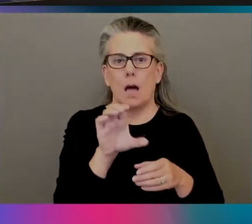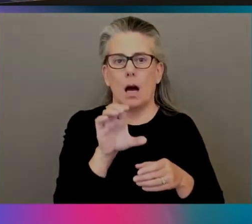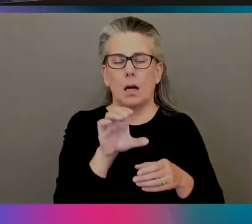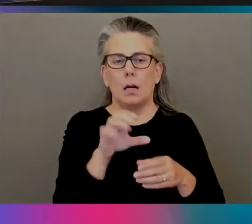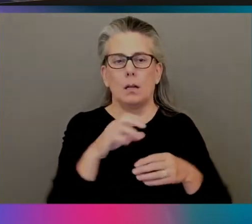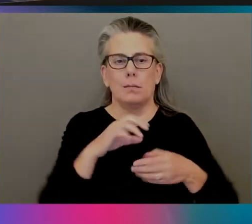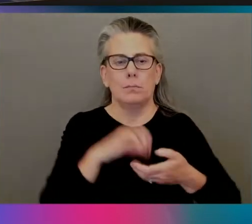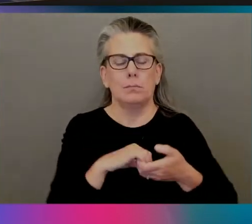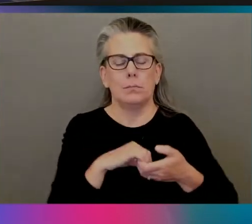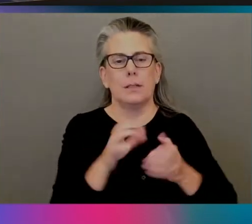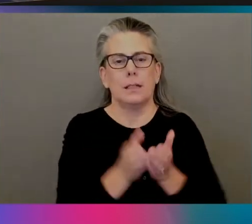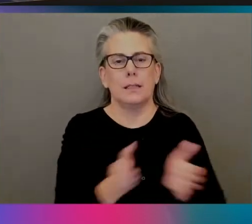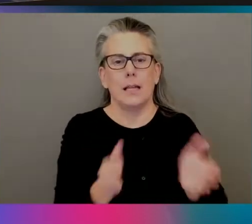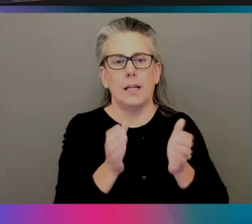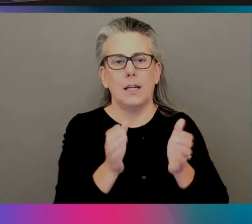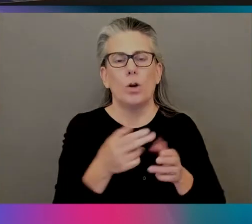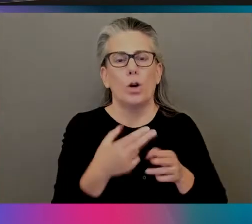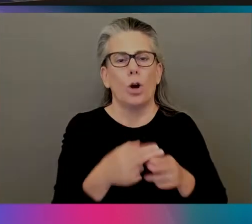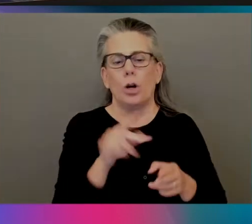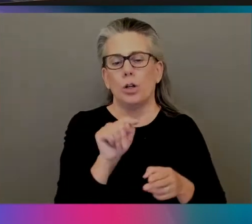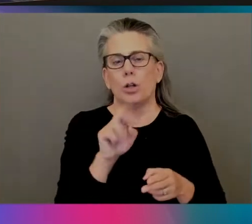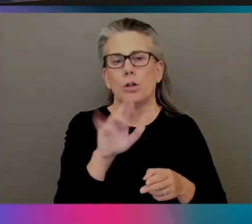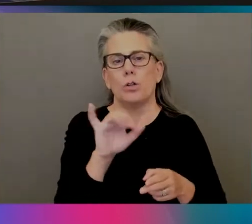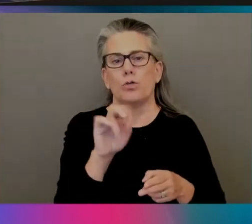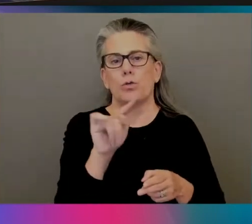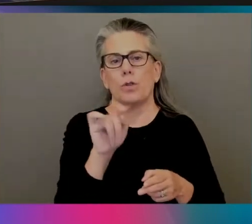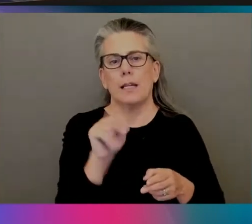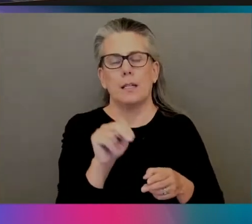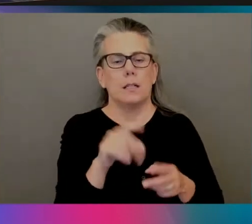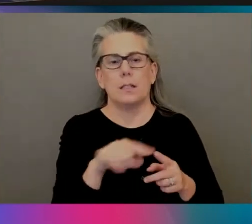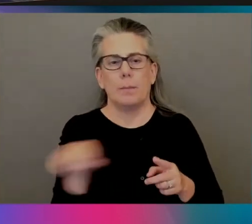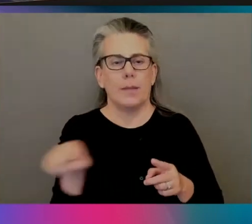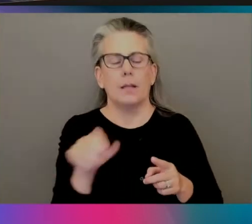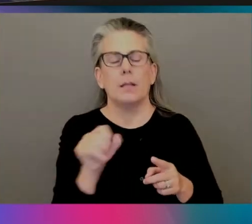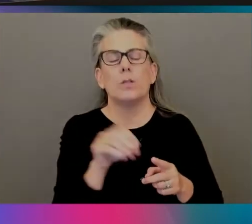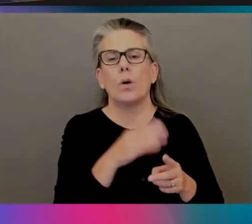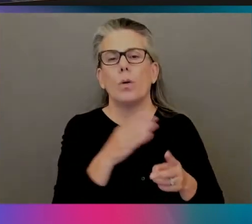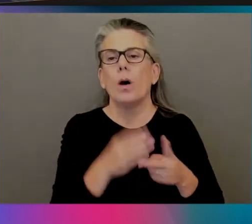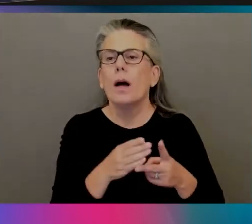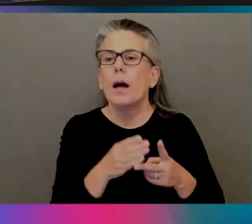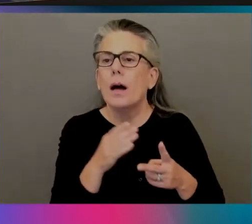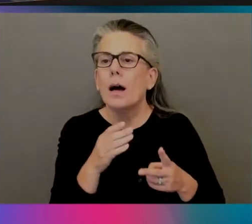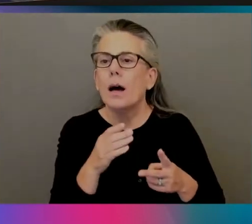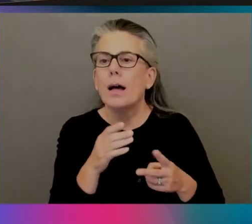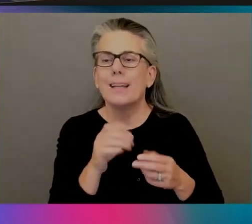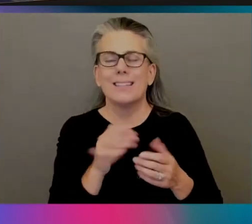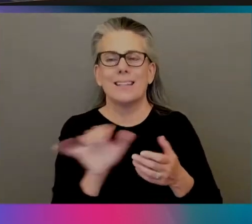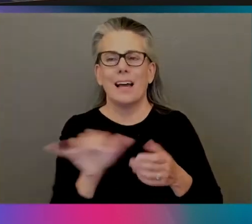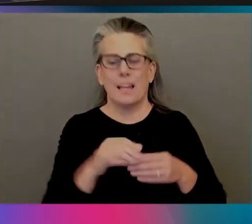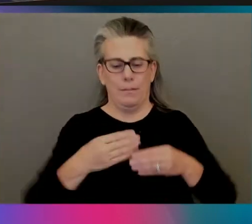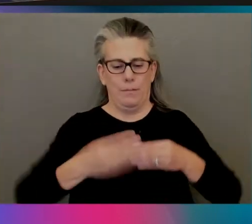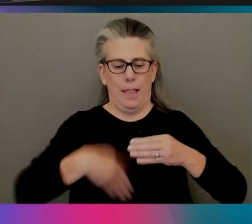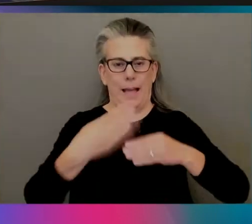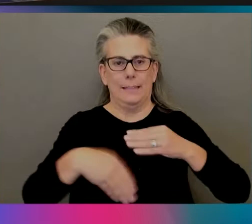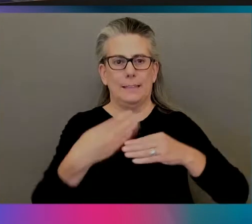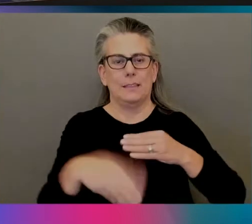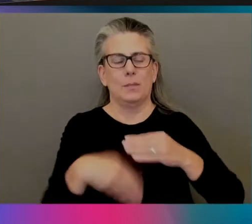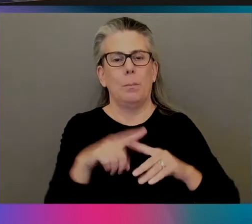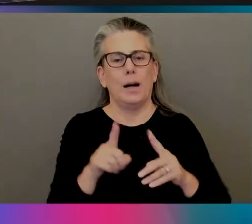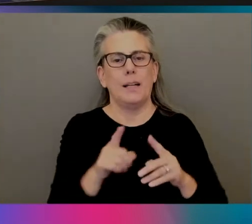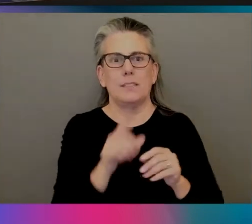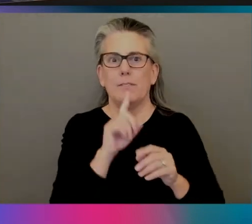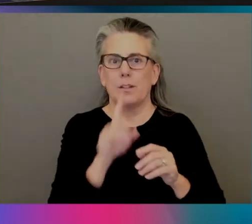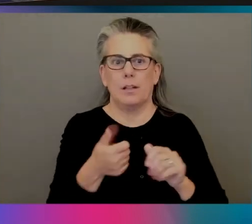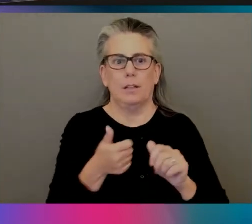NVIDIA. Okay. And what that's going to do is it's sort of like wrapping it in a flask wrapper or something like that, but it's like supercharged. This thing is going to listen on